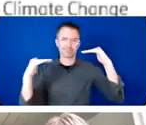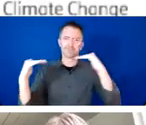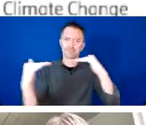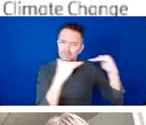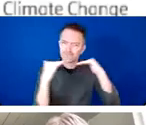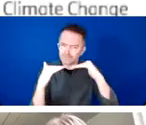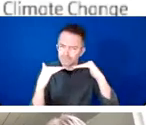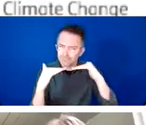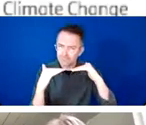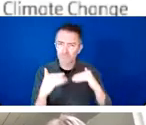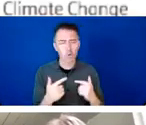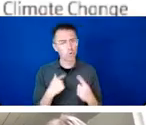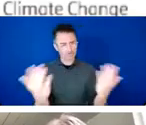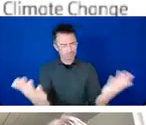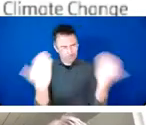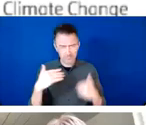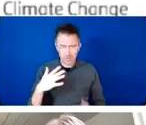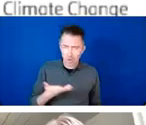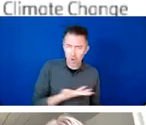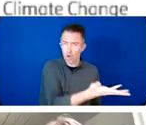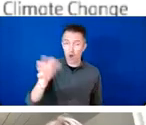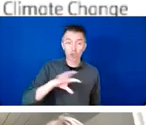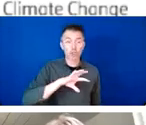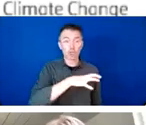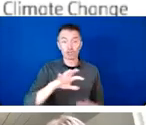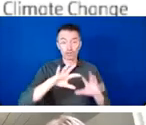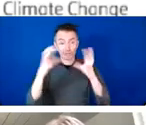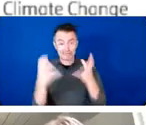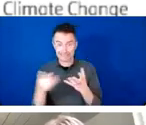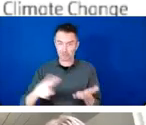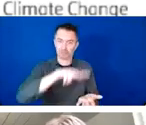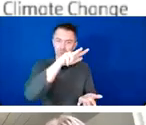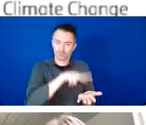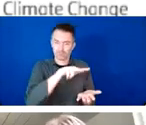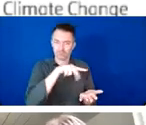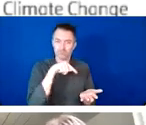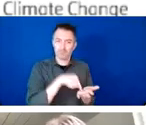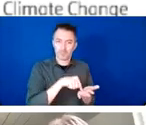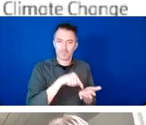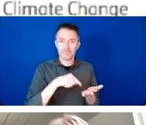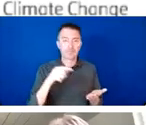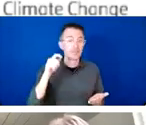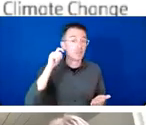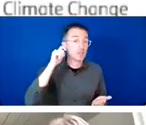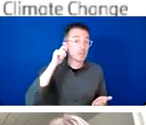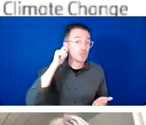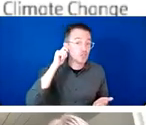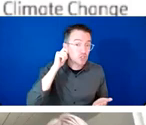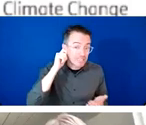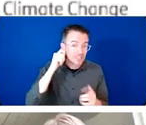agreed at COP25. This will mean taking action through local and national policies and investment.